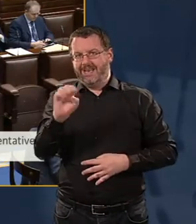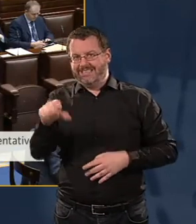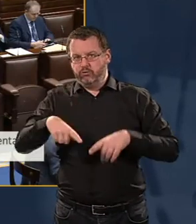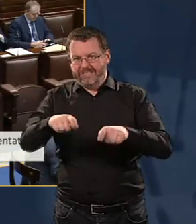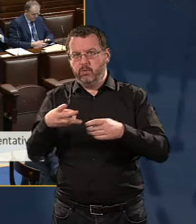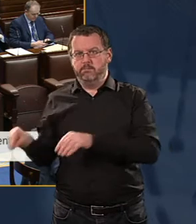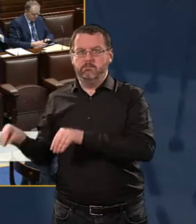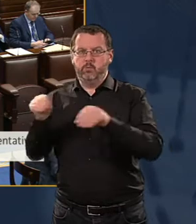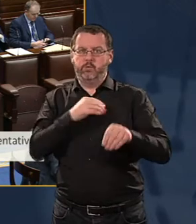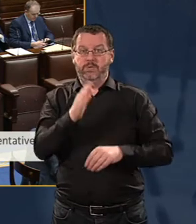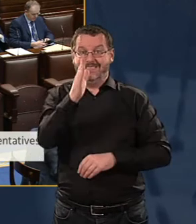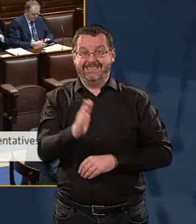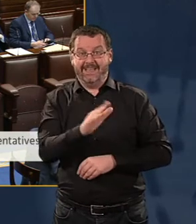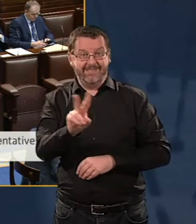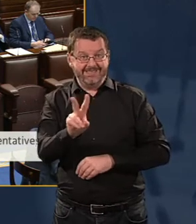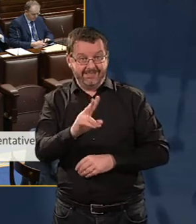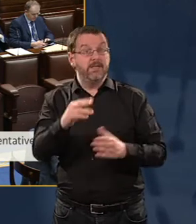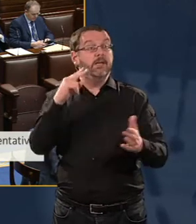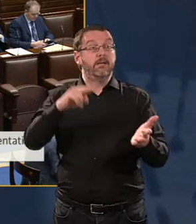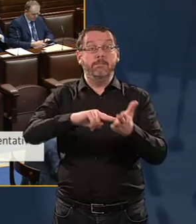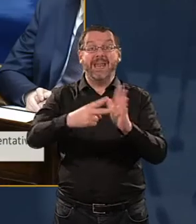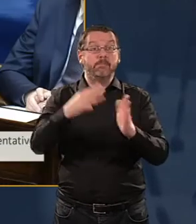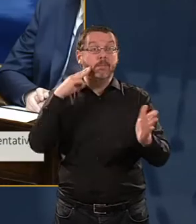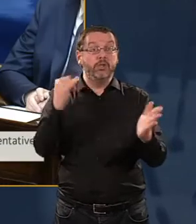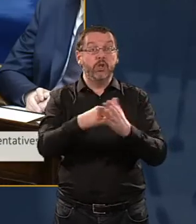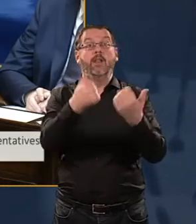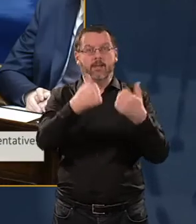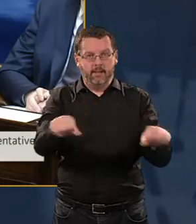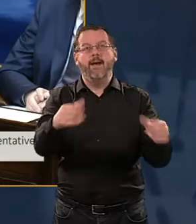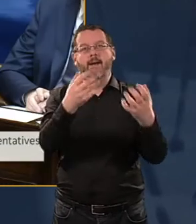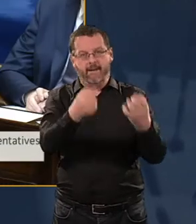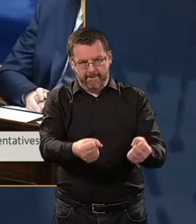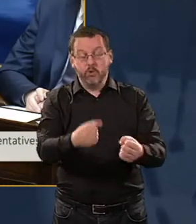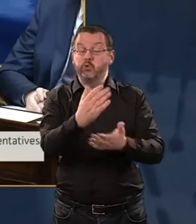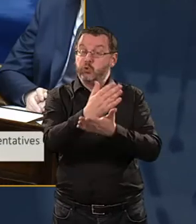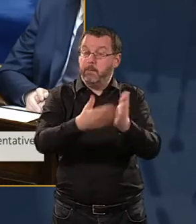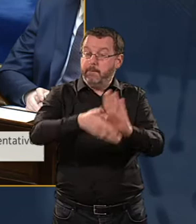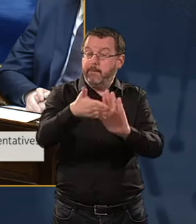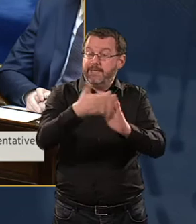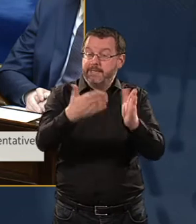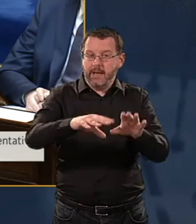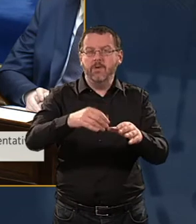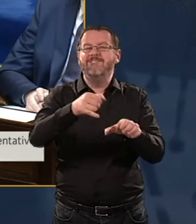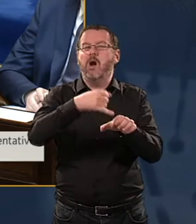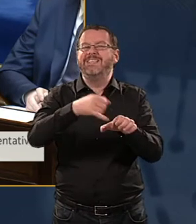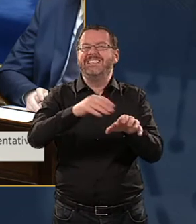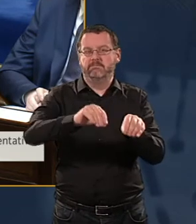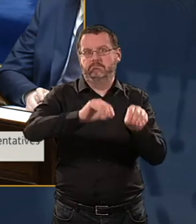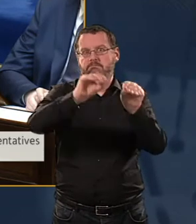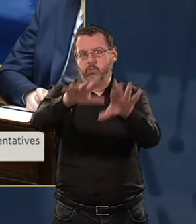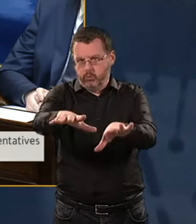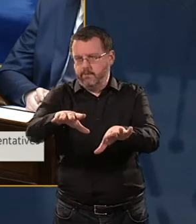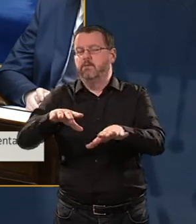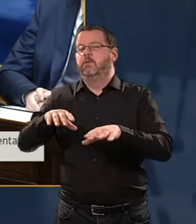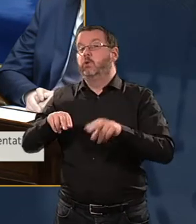Vincent's. It has planning permission already. Some necessary works are underway on the St. Vincent's campus to move the pharmacy and make space for the